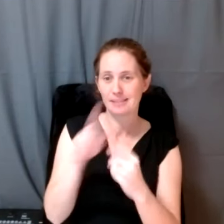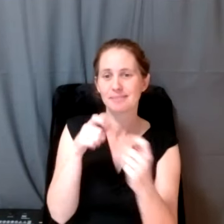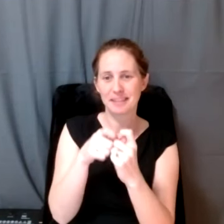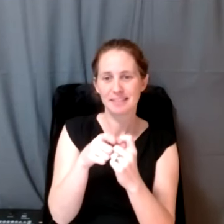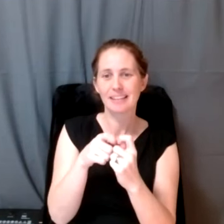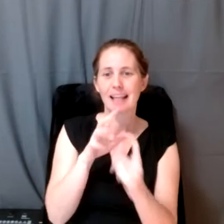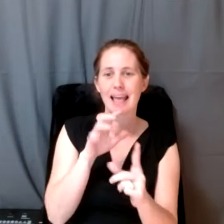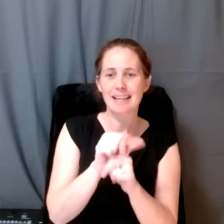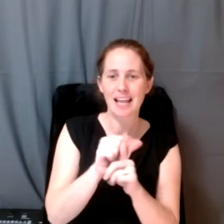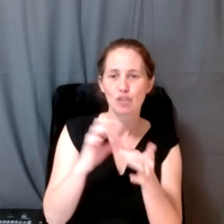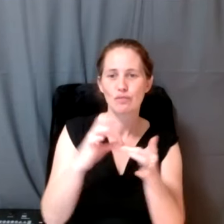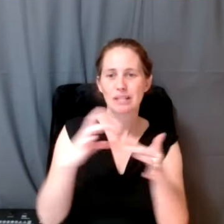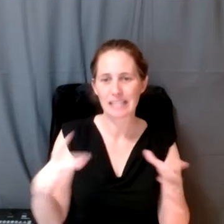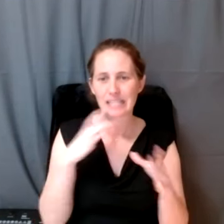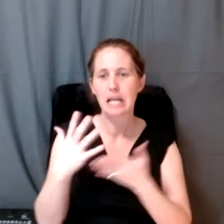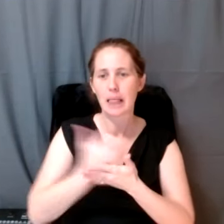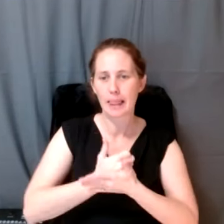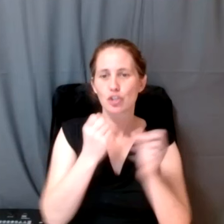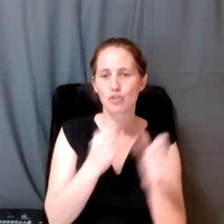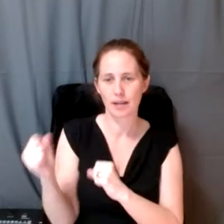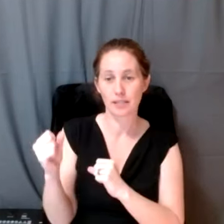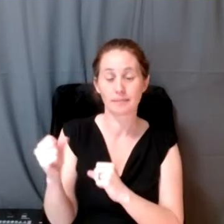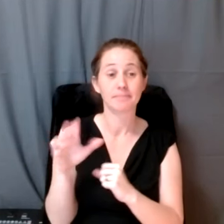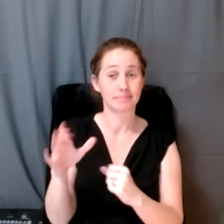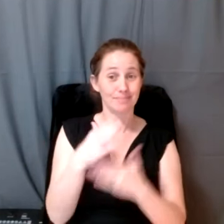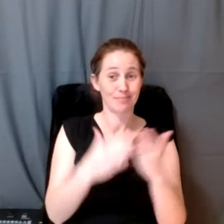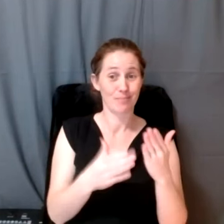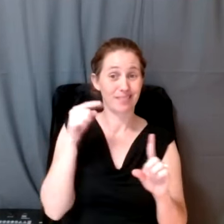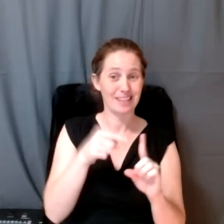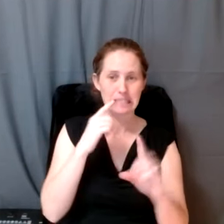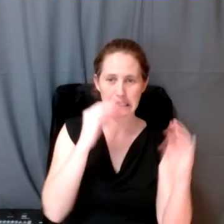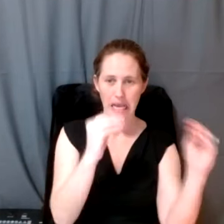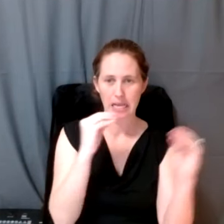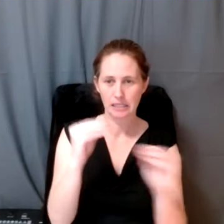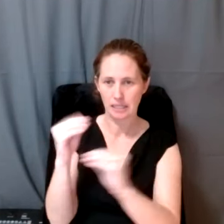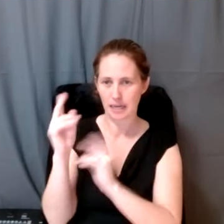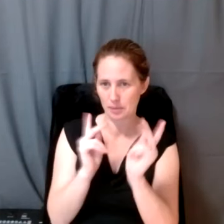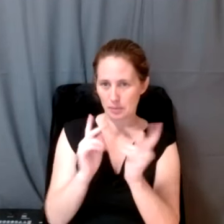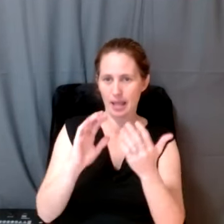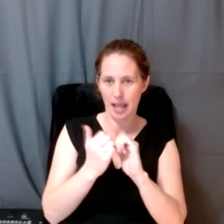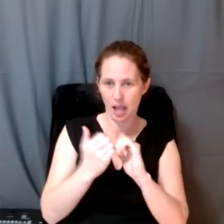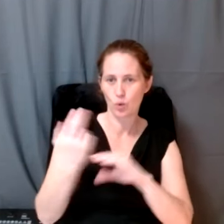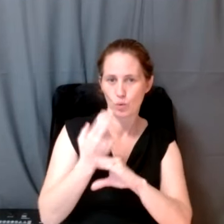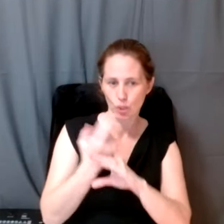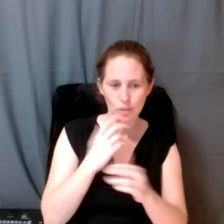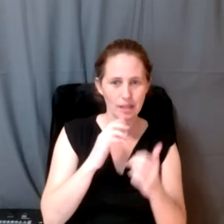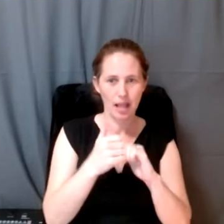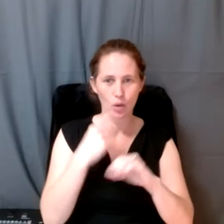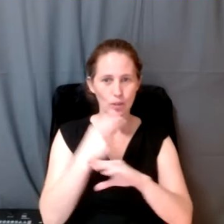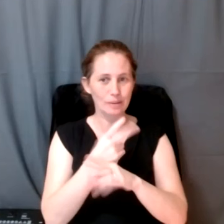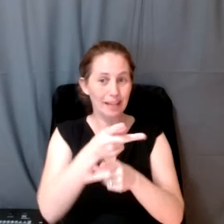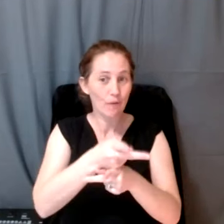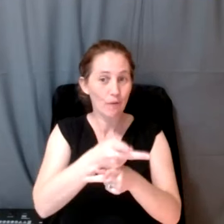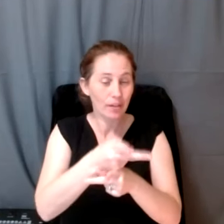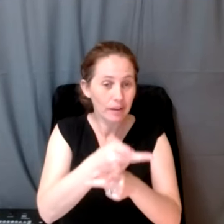catch and release surface collection strategy. So, you know, part of this is just educating people about how we use it, how we use this carefully,